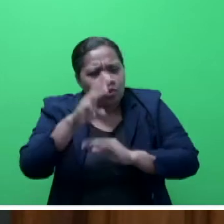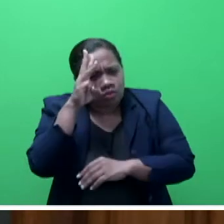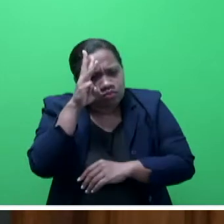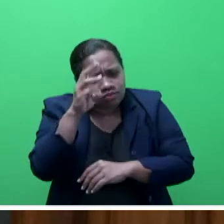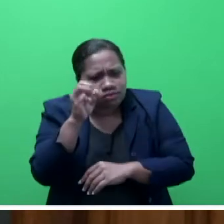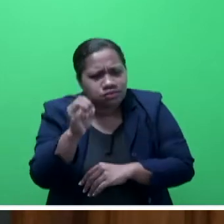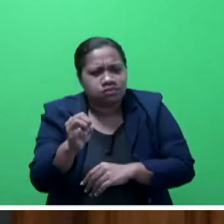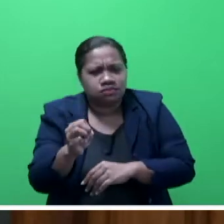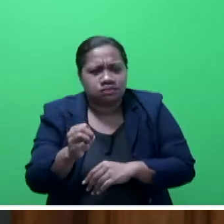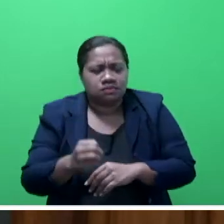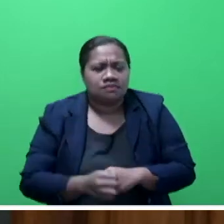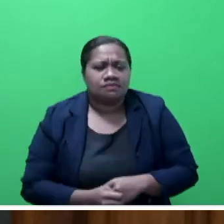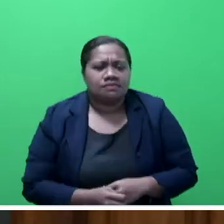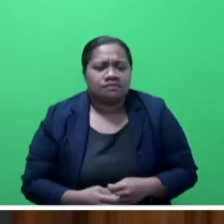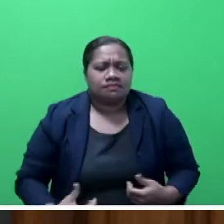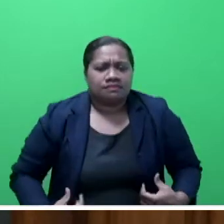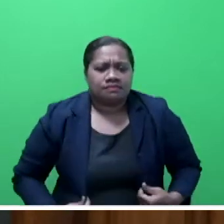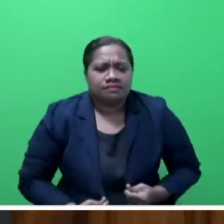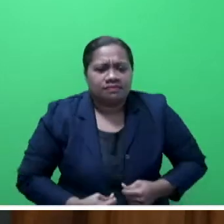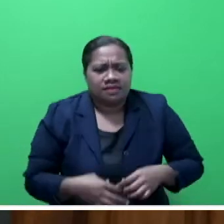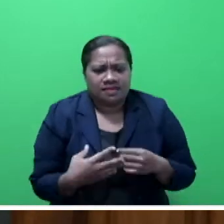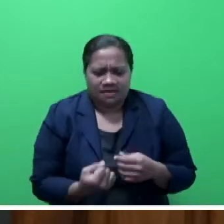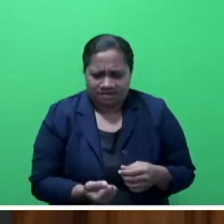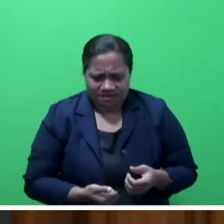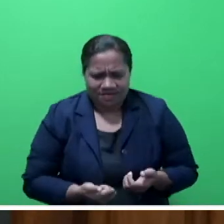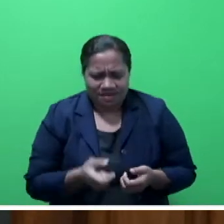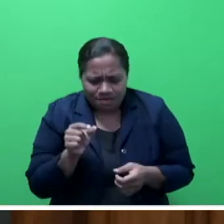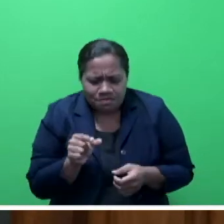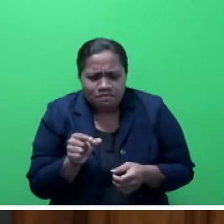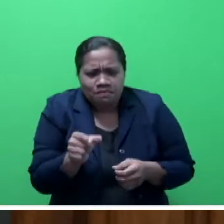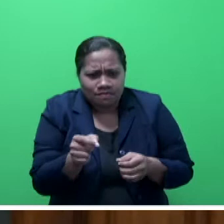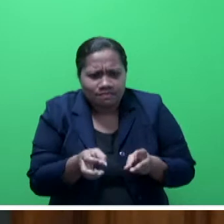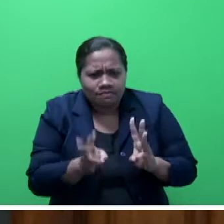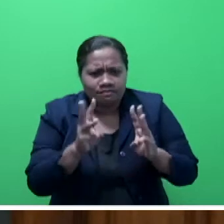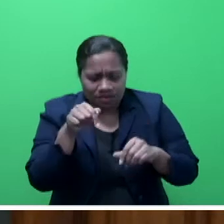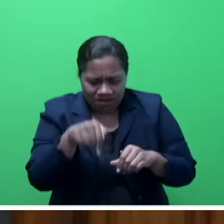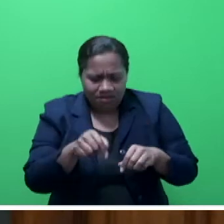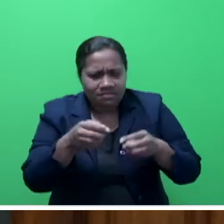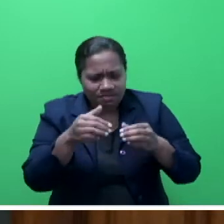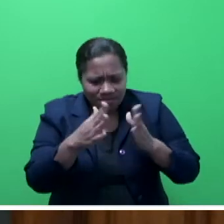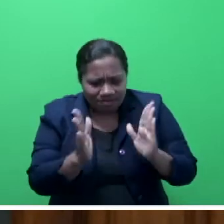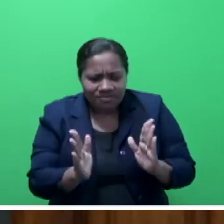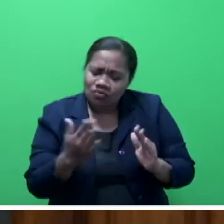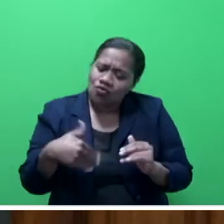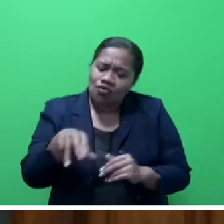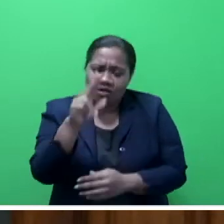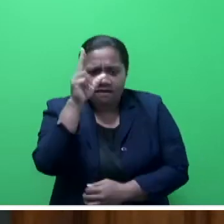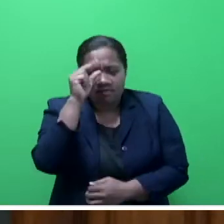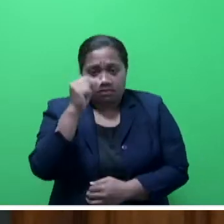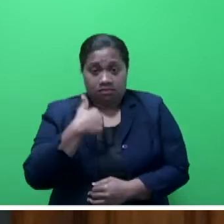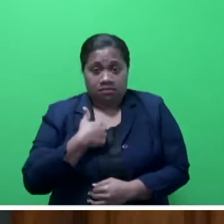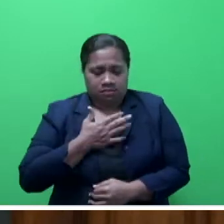practical and pathways for this House and for all Fijians. I would like to affirm